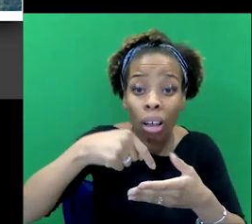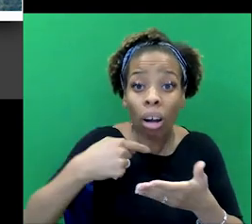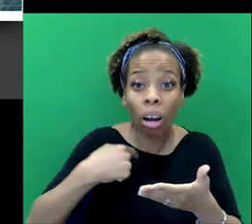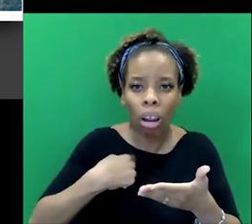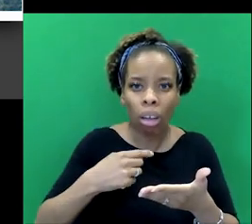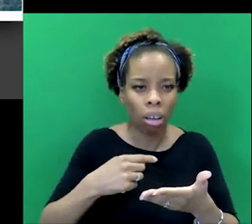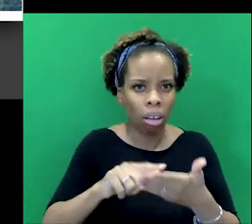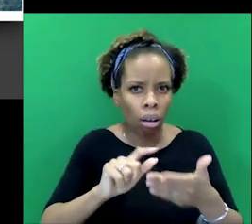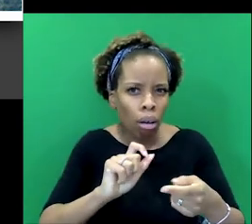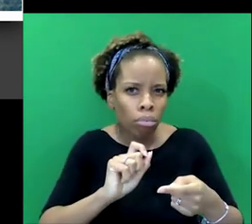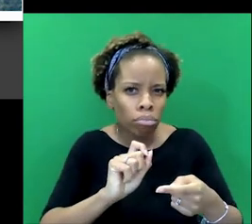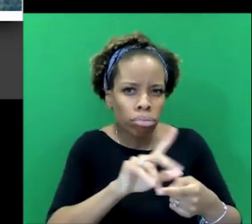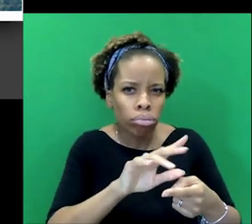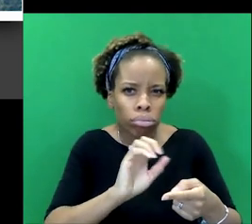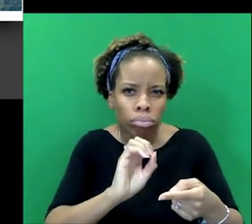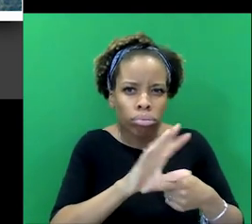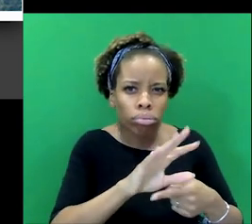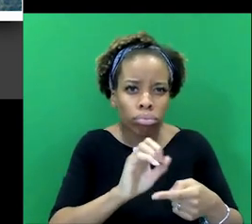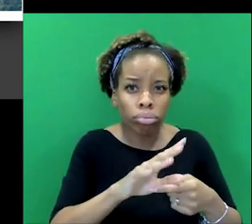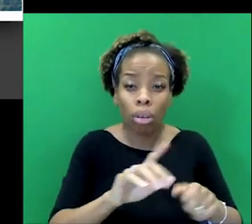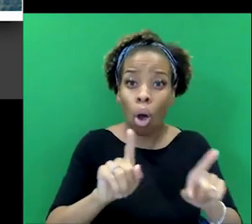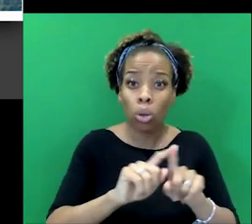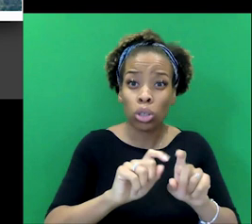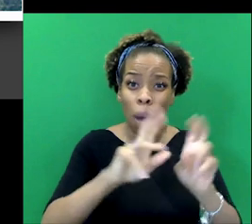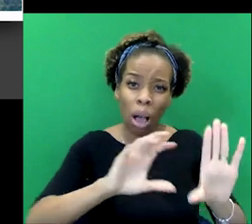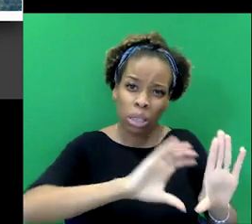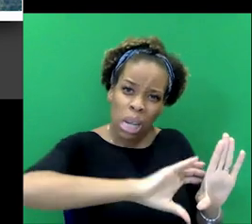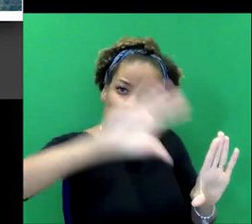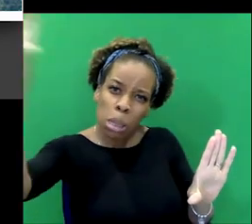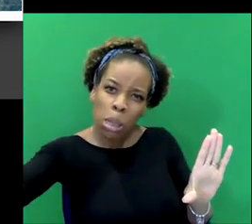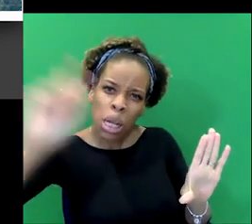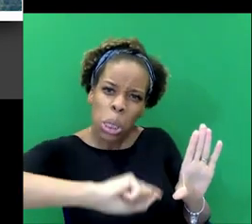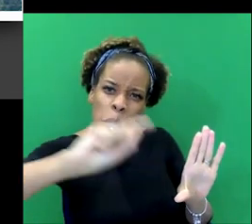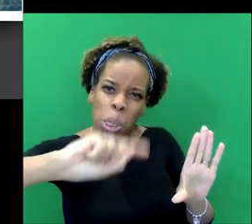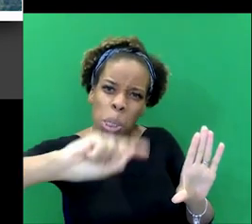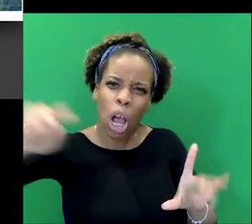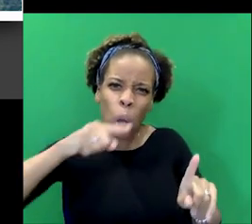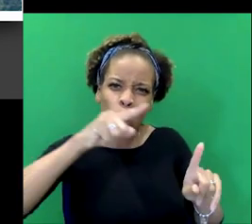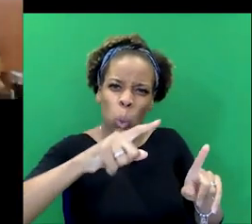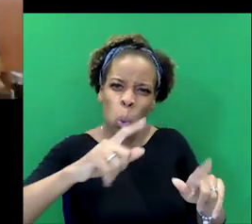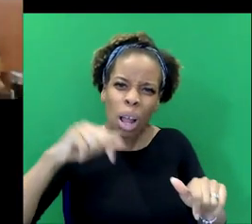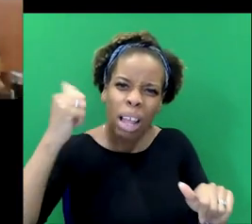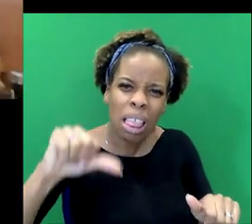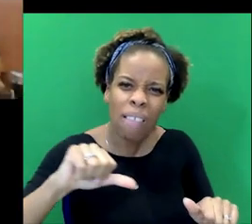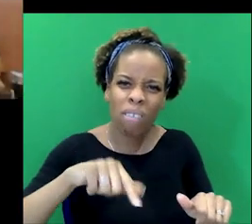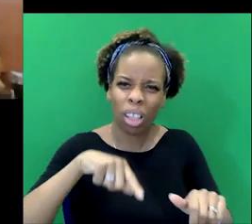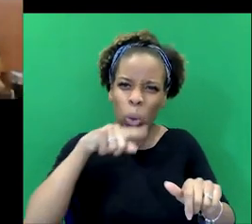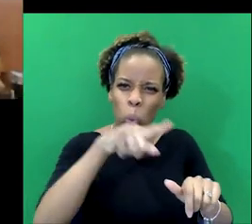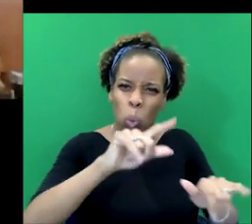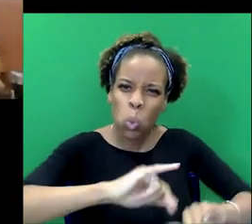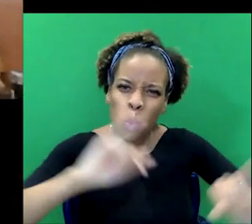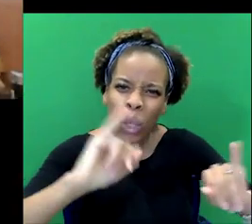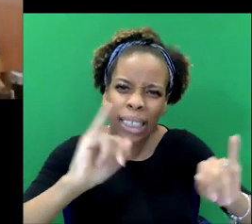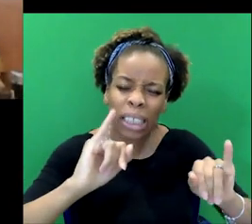vicar. There's also the usual graffiti painted, the Adaljis are wicked, painted outside their house. There's